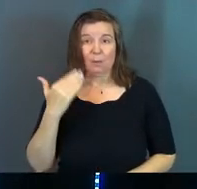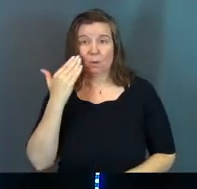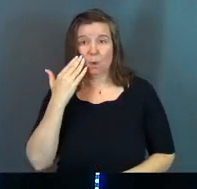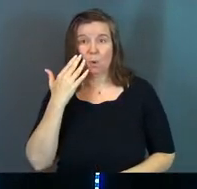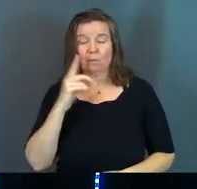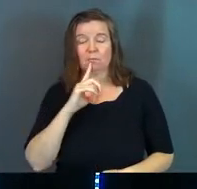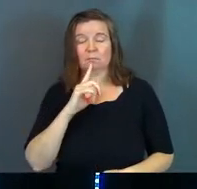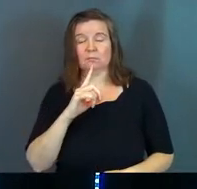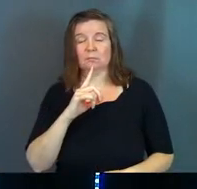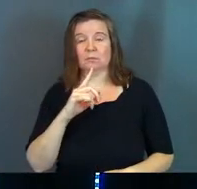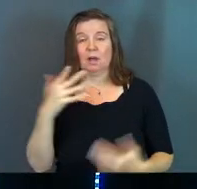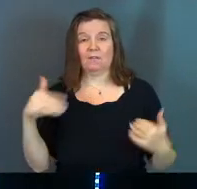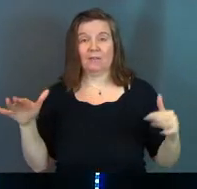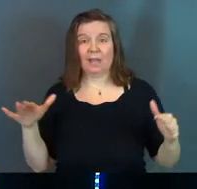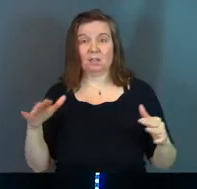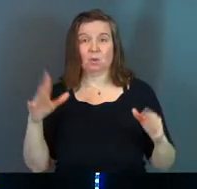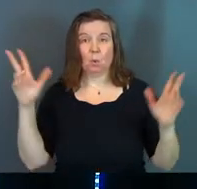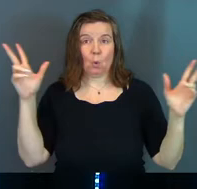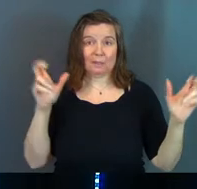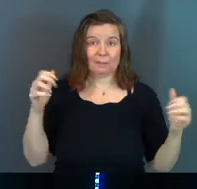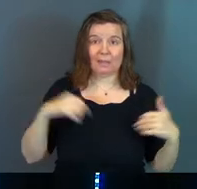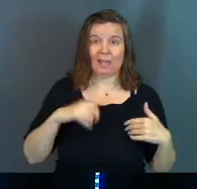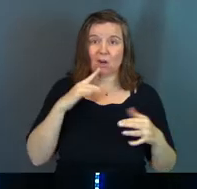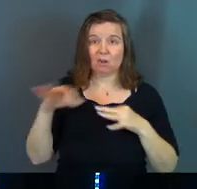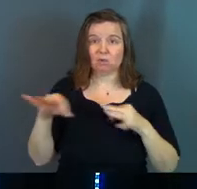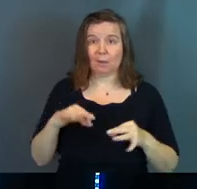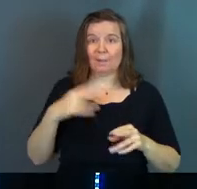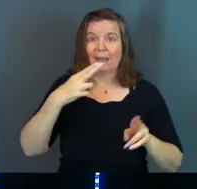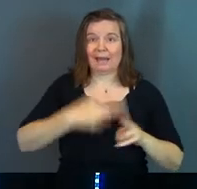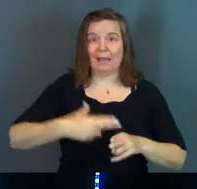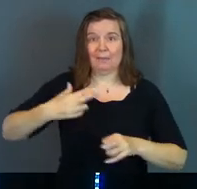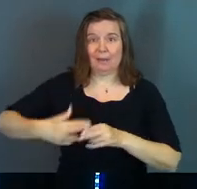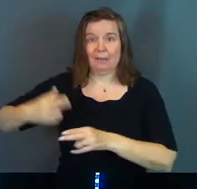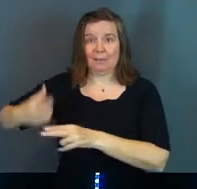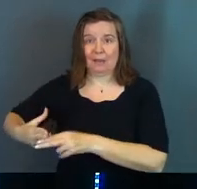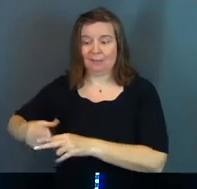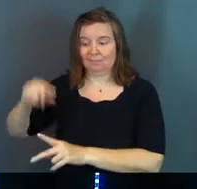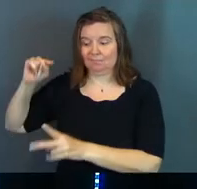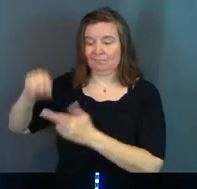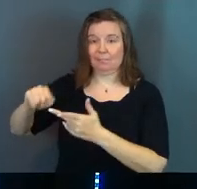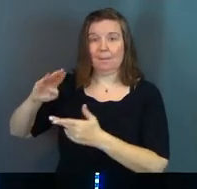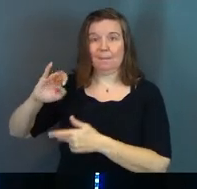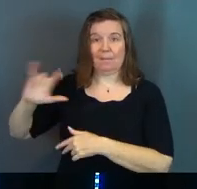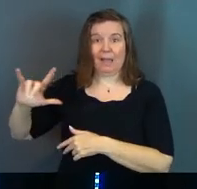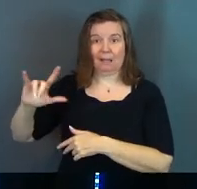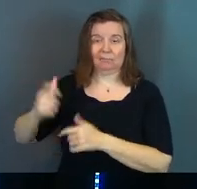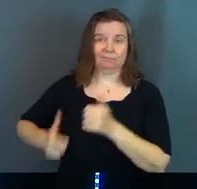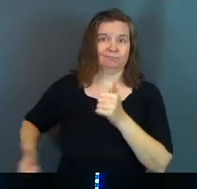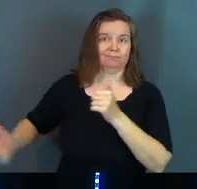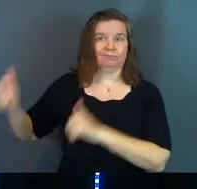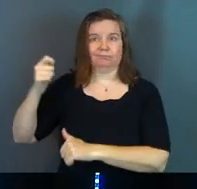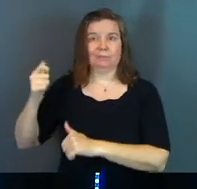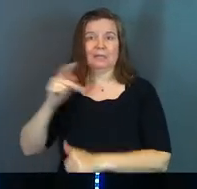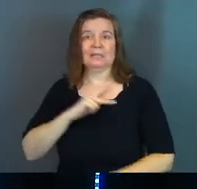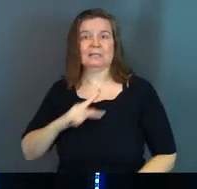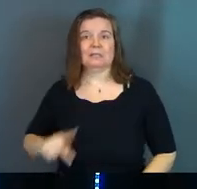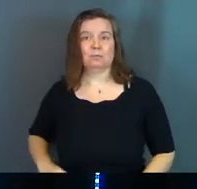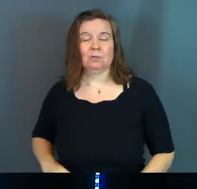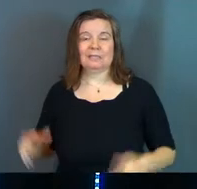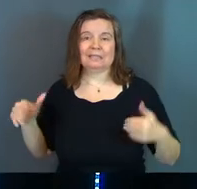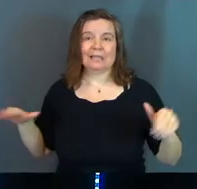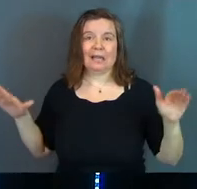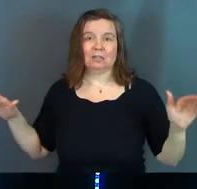know of, uh, angels or demons that are described by name in scripture, Michael, the archangel. He is the prince